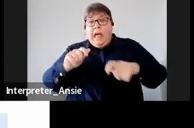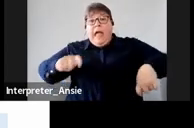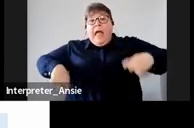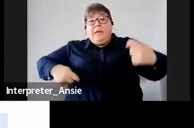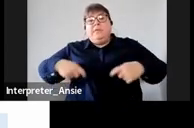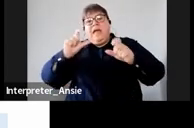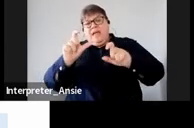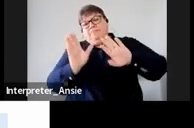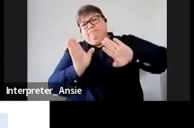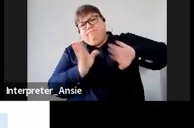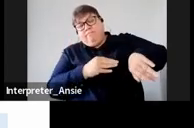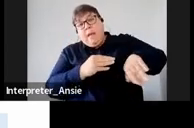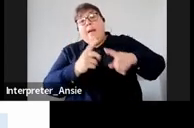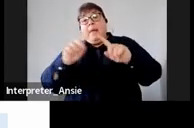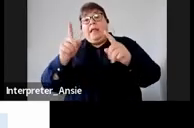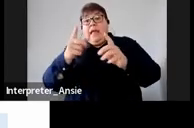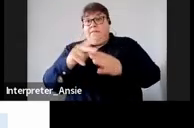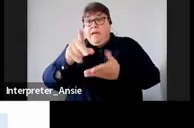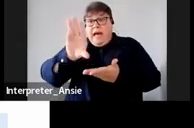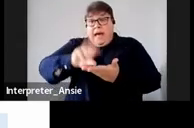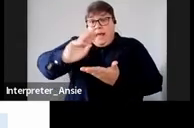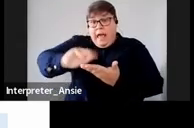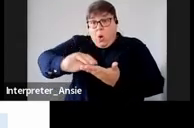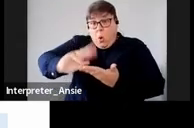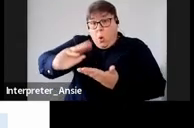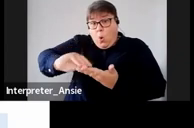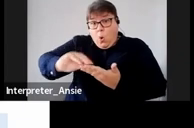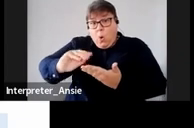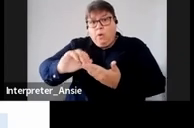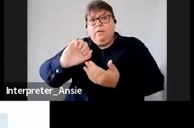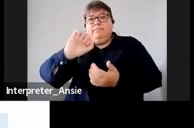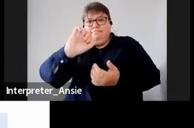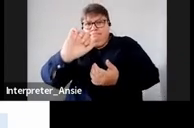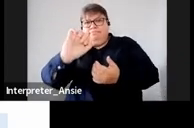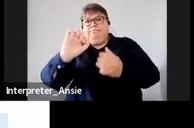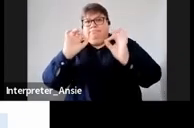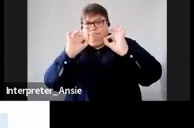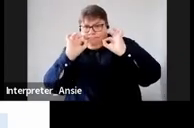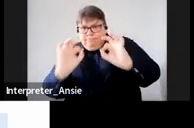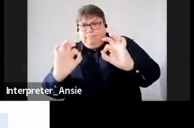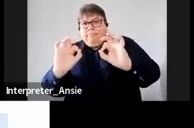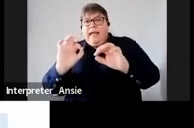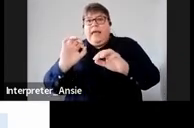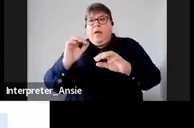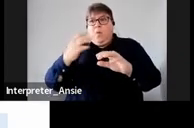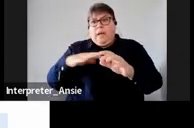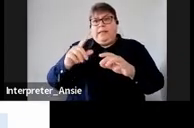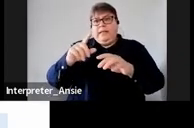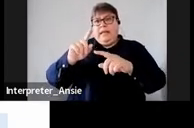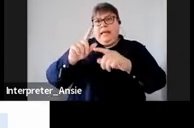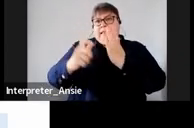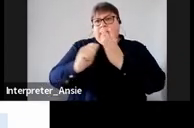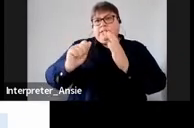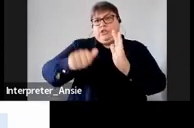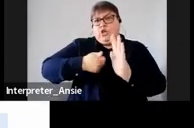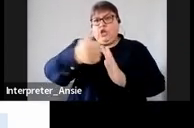you require them at the time they are in CERT to enable you to complete your tax returns accurately all documents must